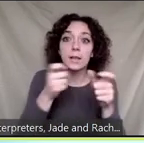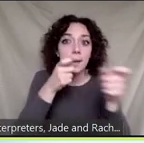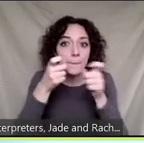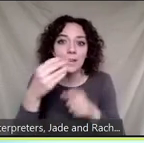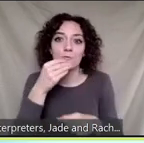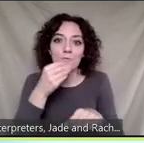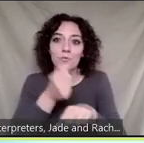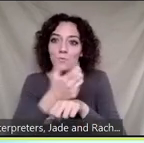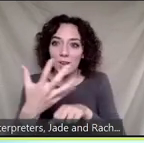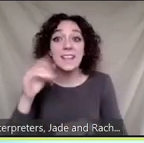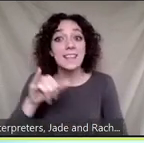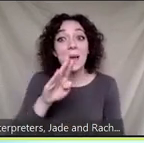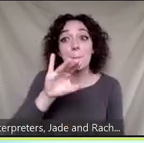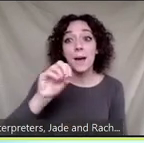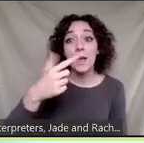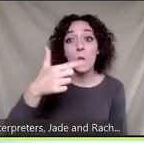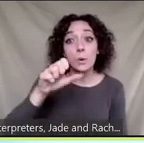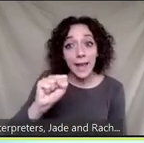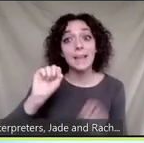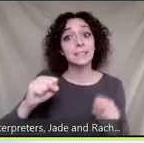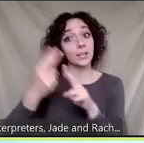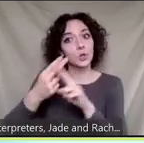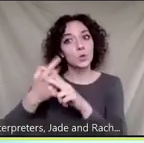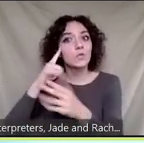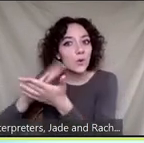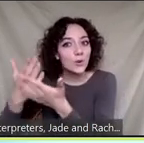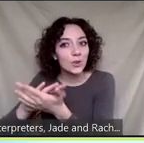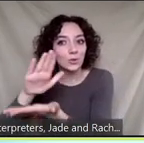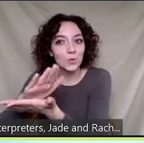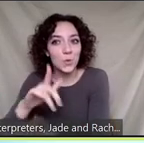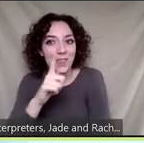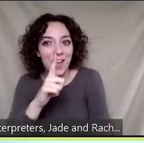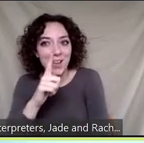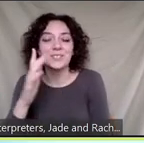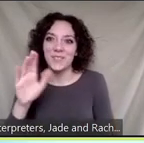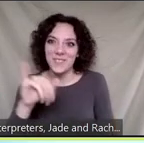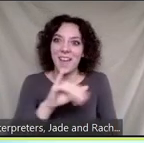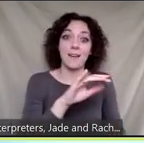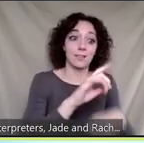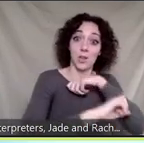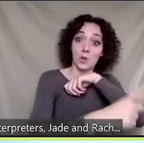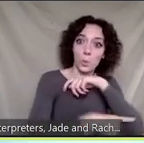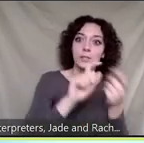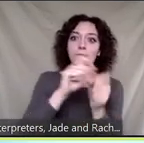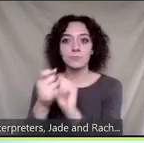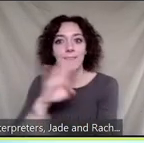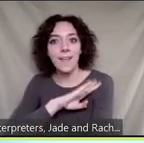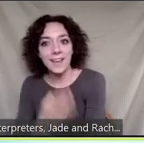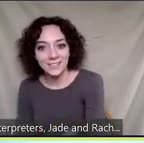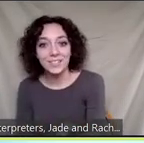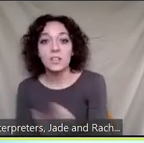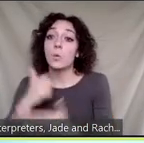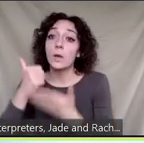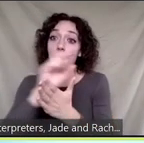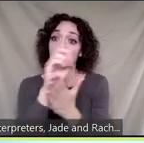biogas to cook school lunches we had several interactions with community members designing the prototype and testing